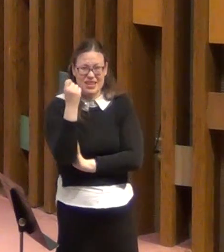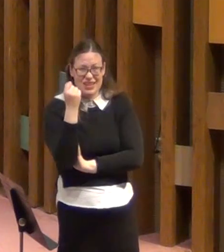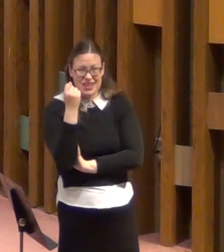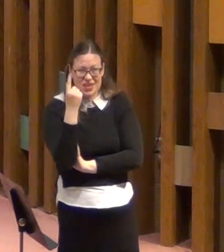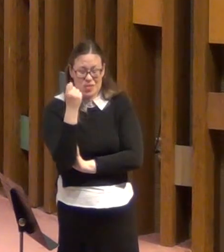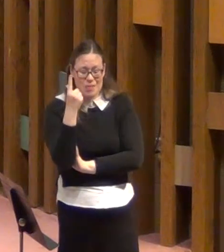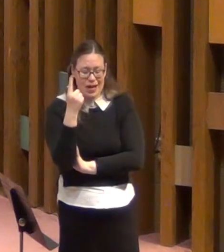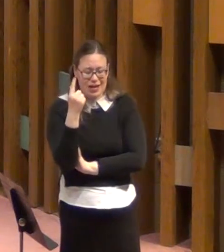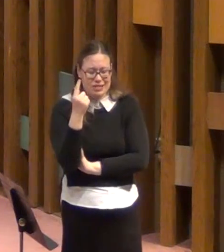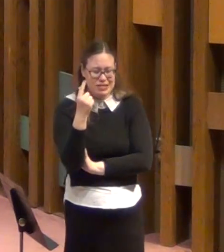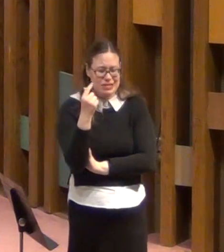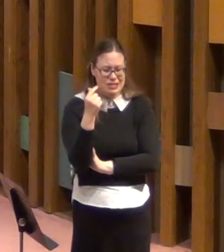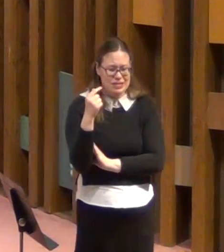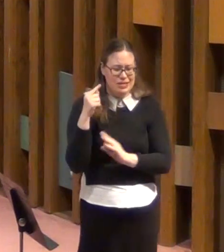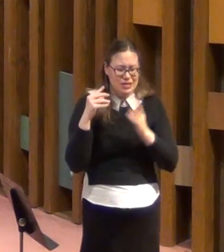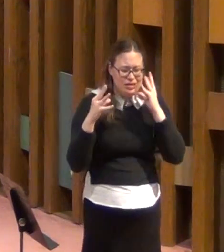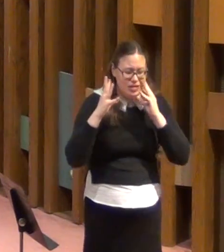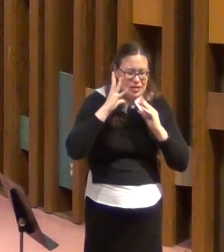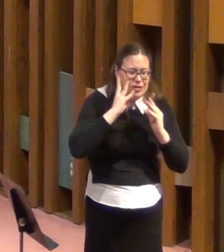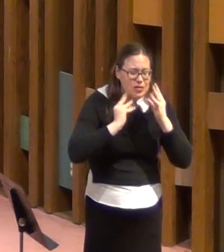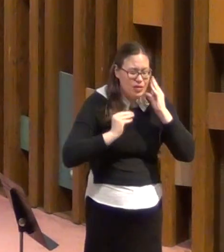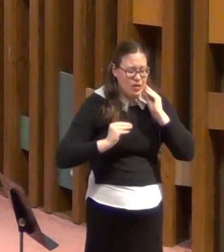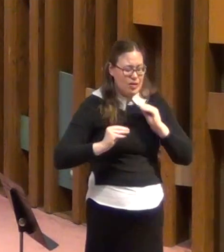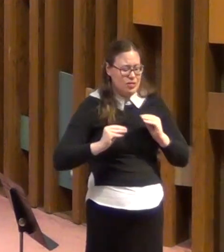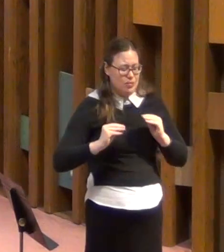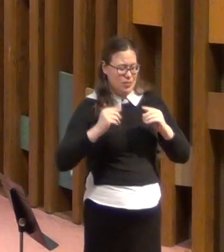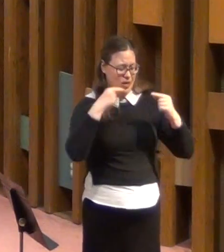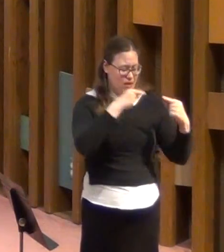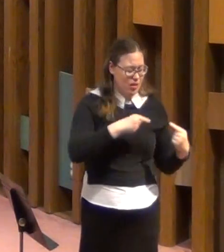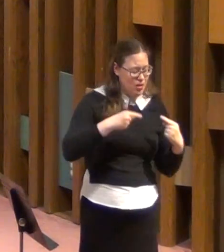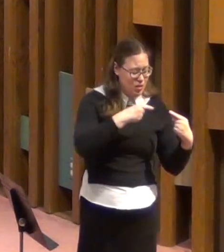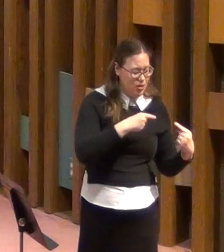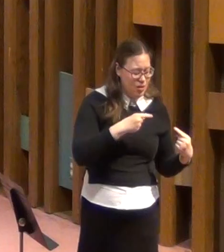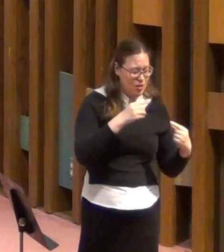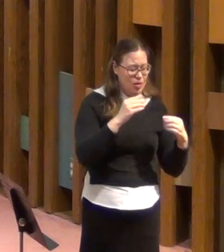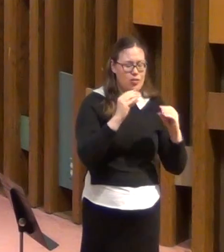troubles of life would be if they served no purpose.